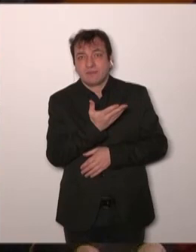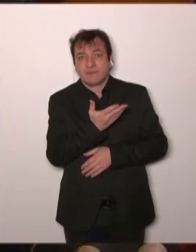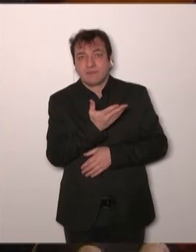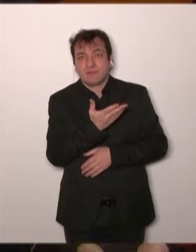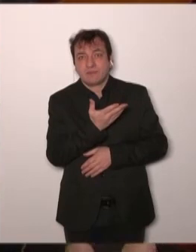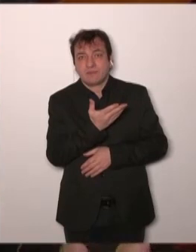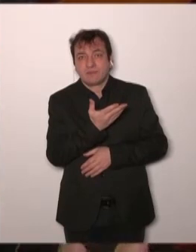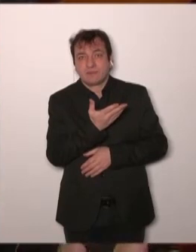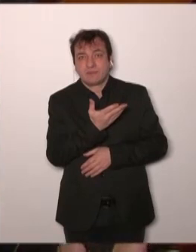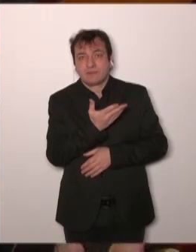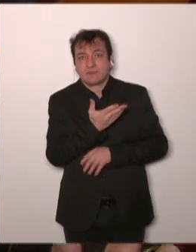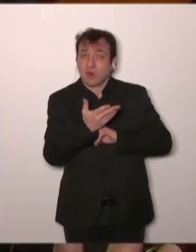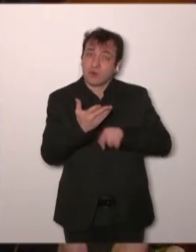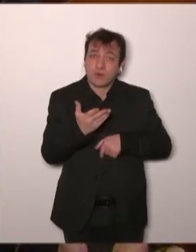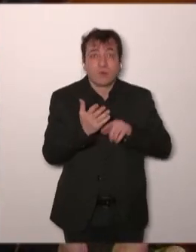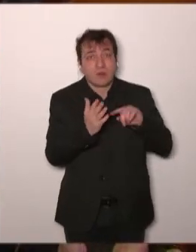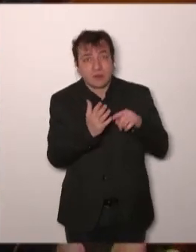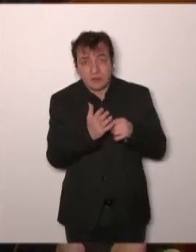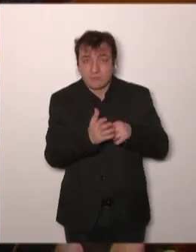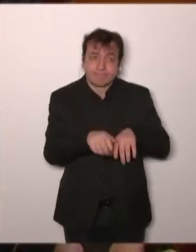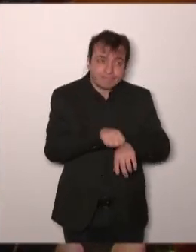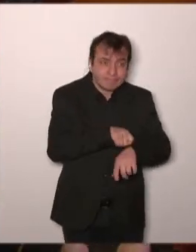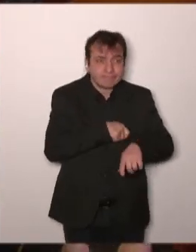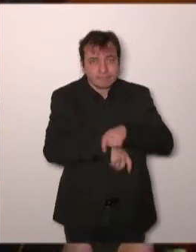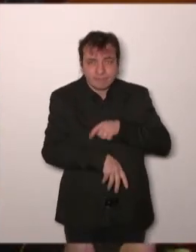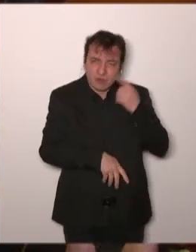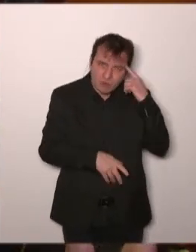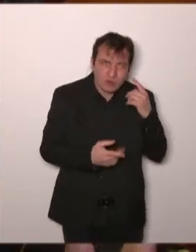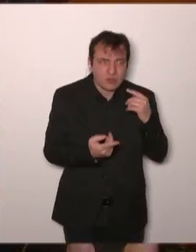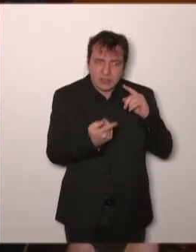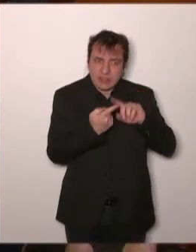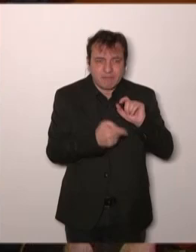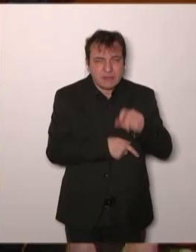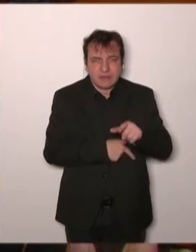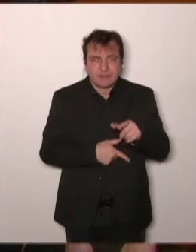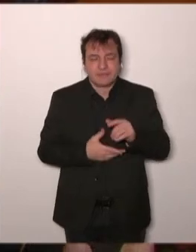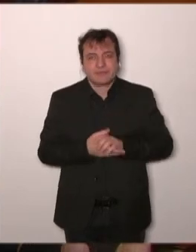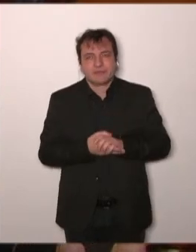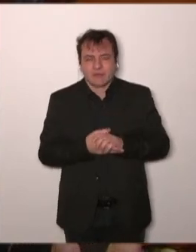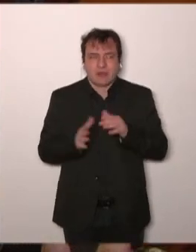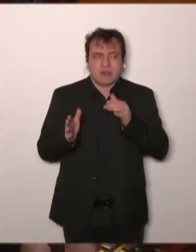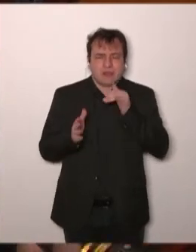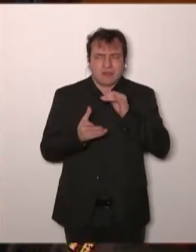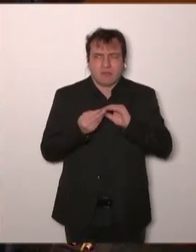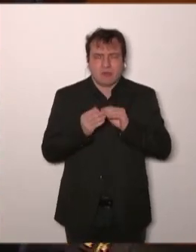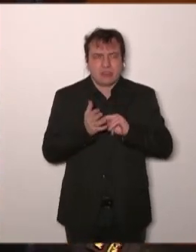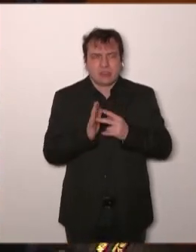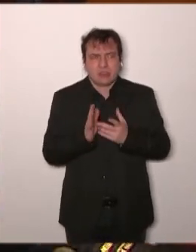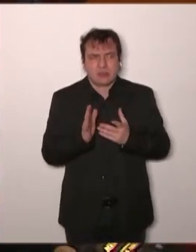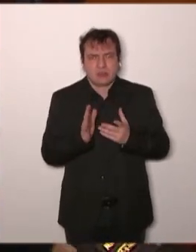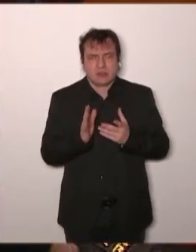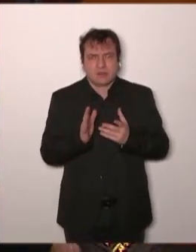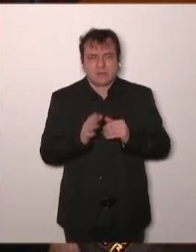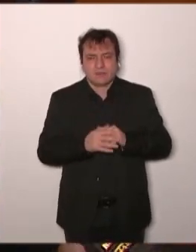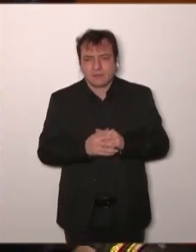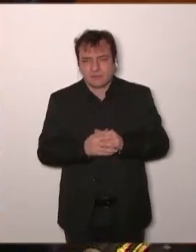Can we go back to the previous slide? Yes. So, no, I think what is important